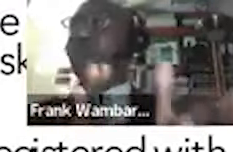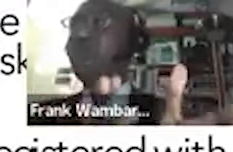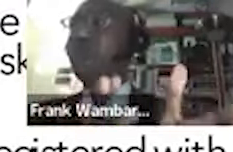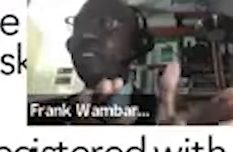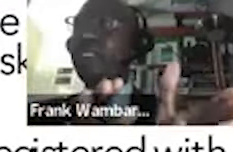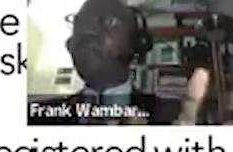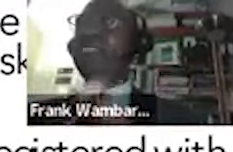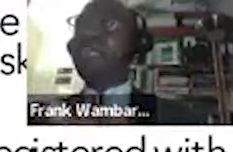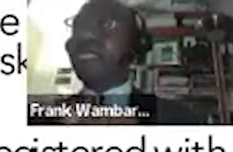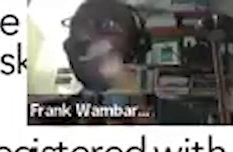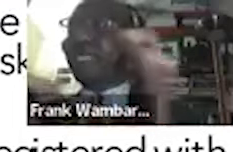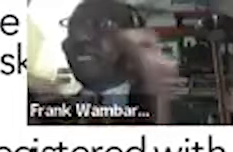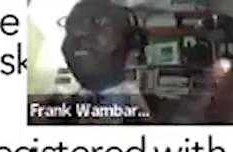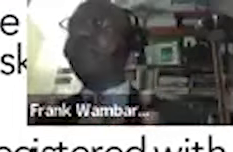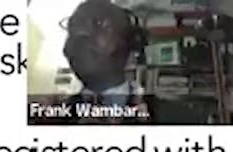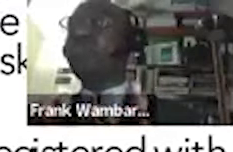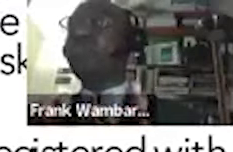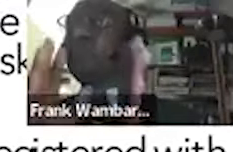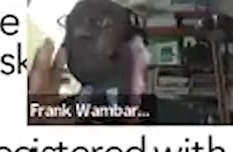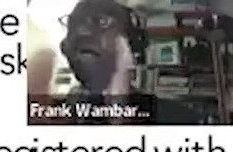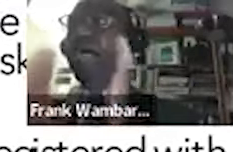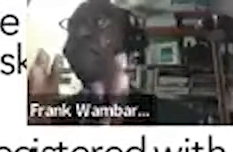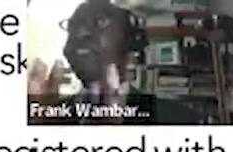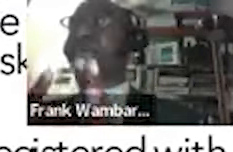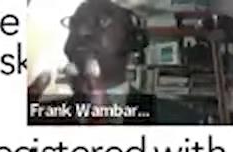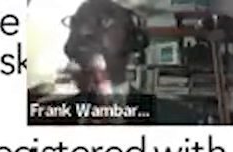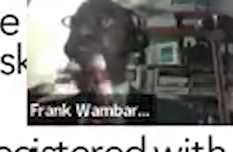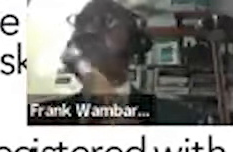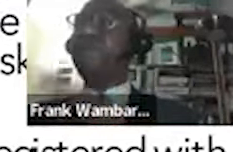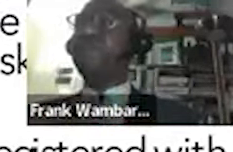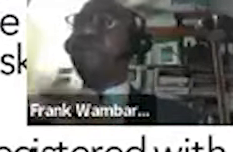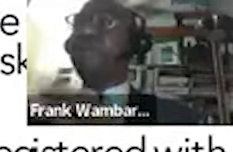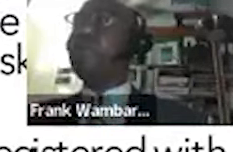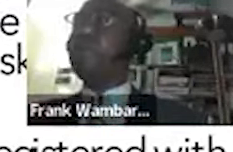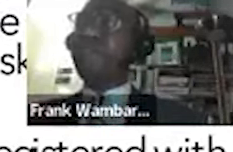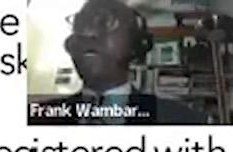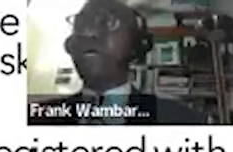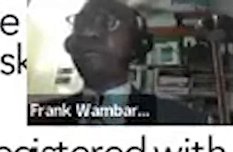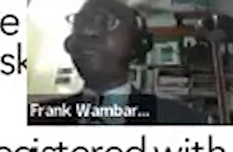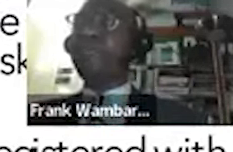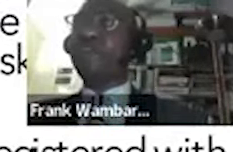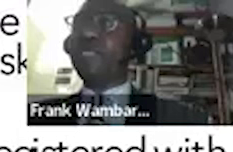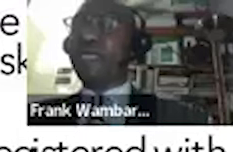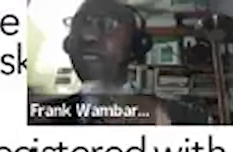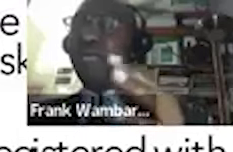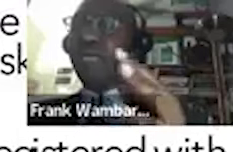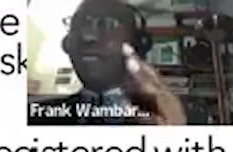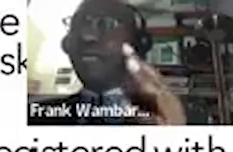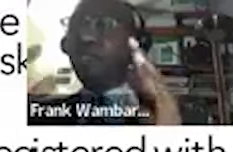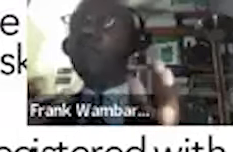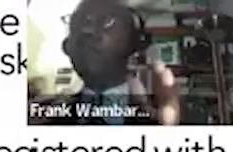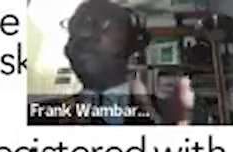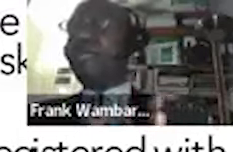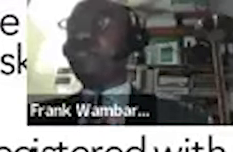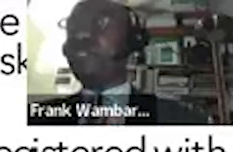expatriate was who had retired in kenya and who knew how to make the cvs for the people living um for the uh